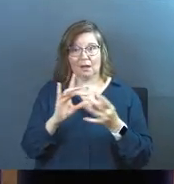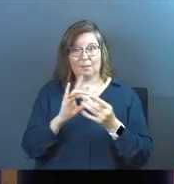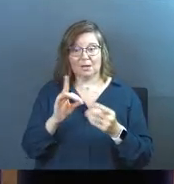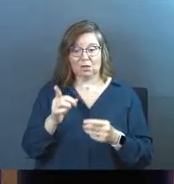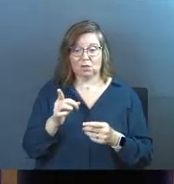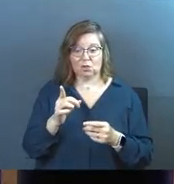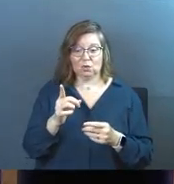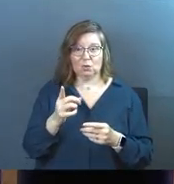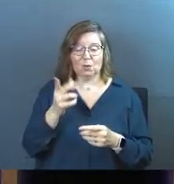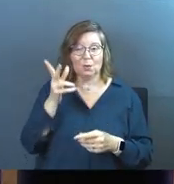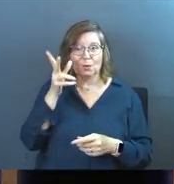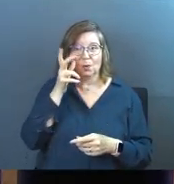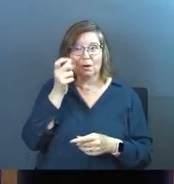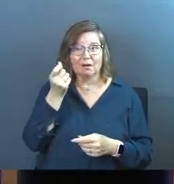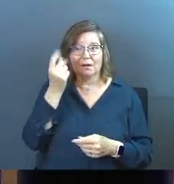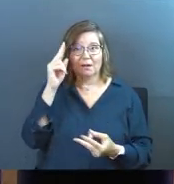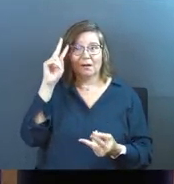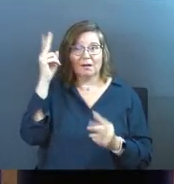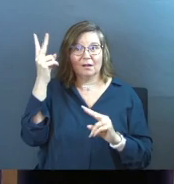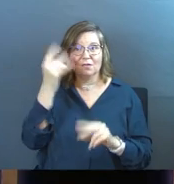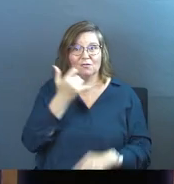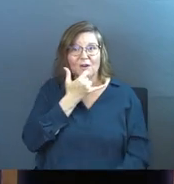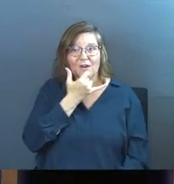to you, you get it wrong. And so do I.